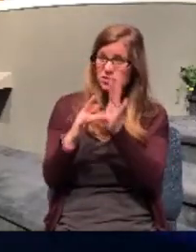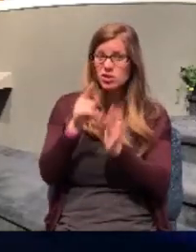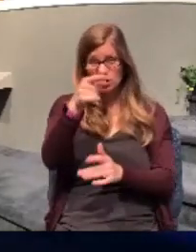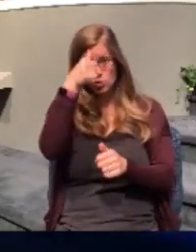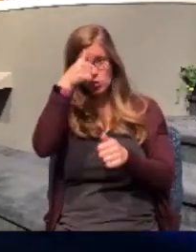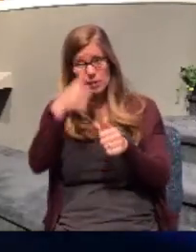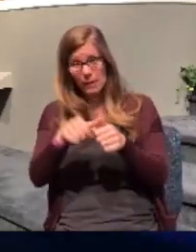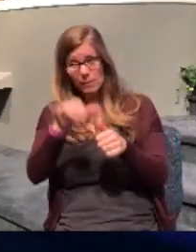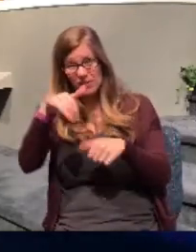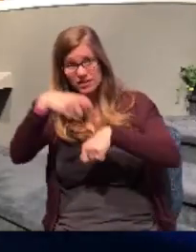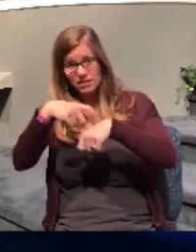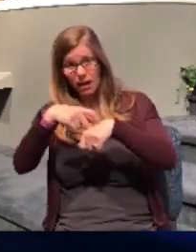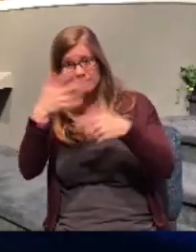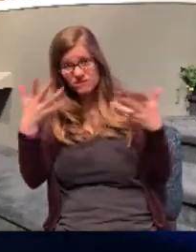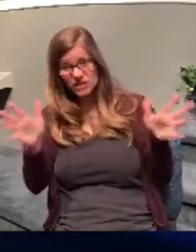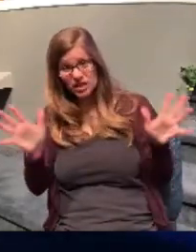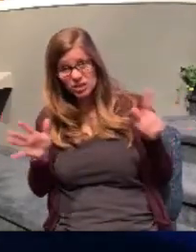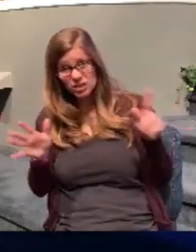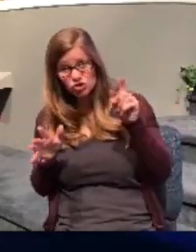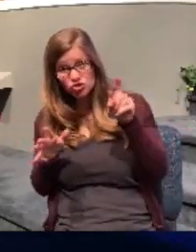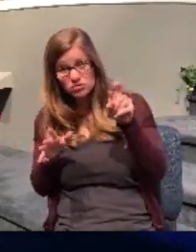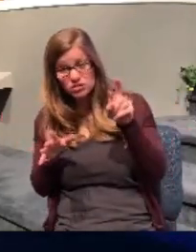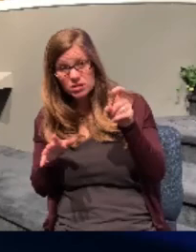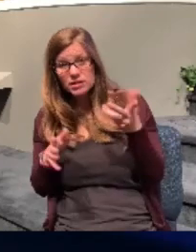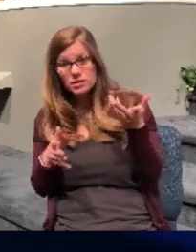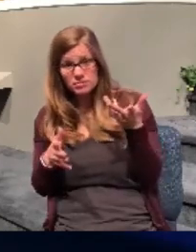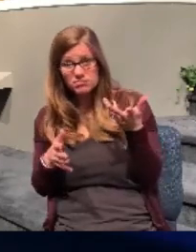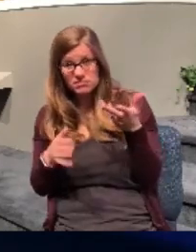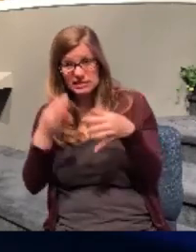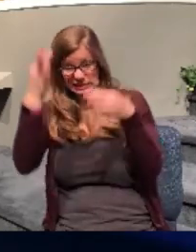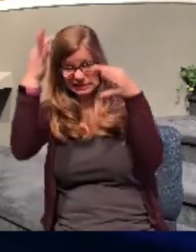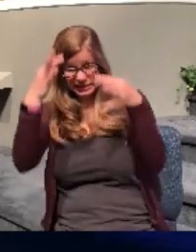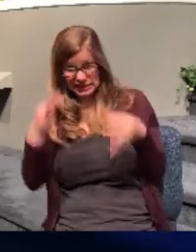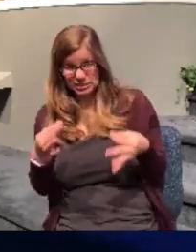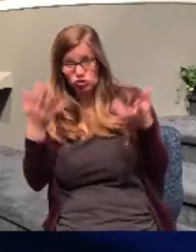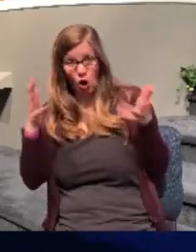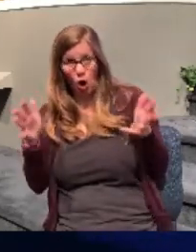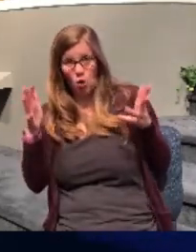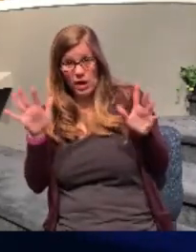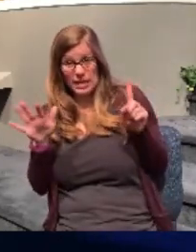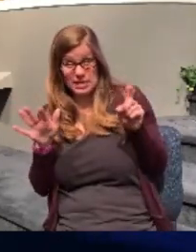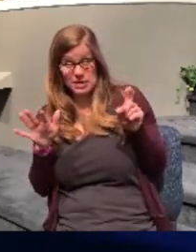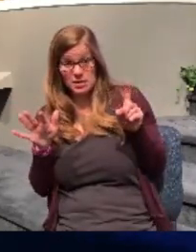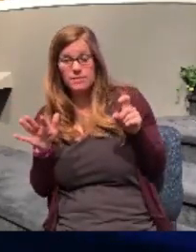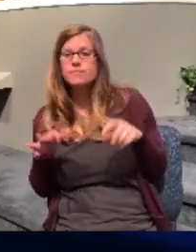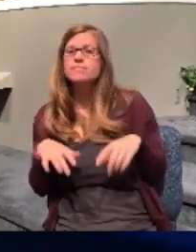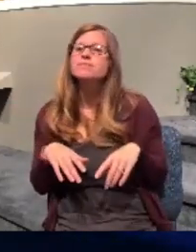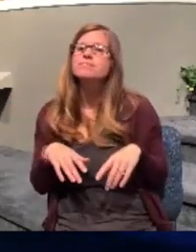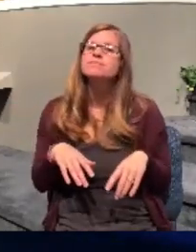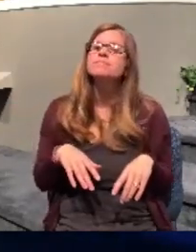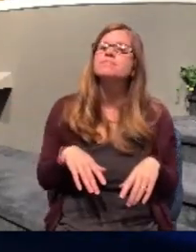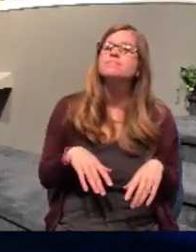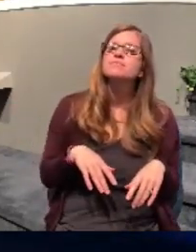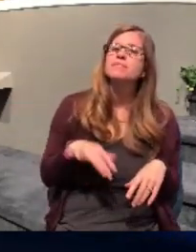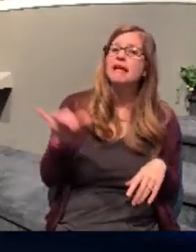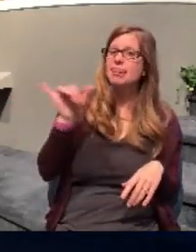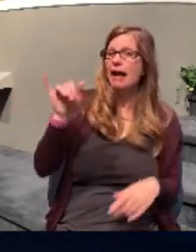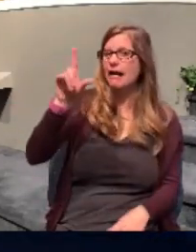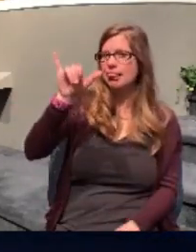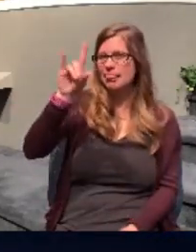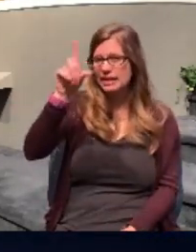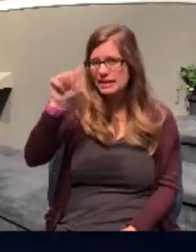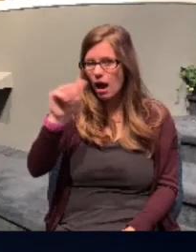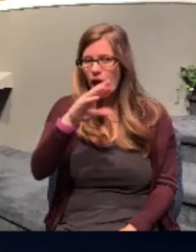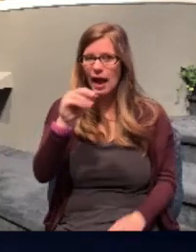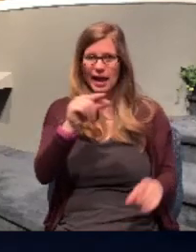been a point in time in your life when you made that decision like Lydia and her household, like the keeper of the